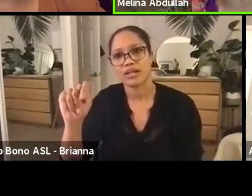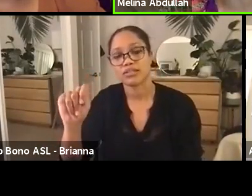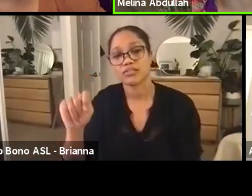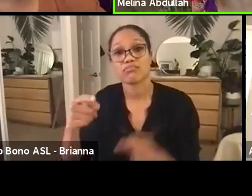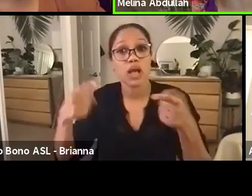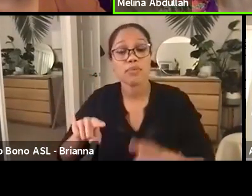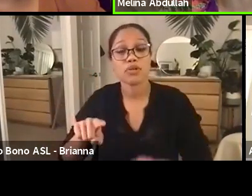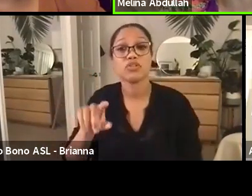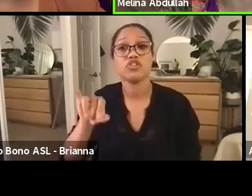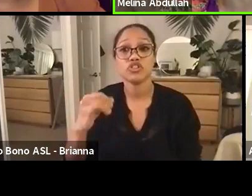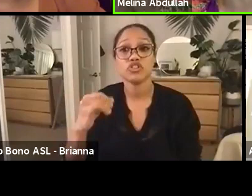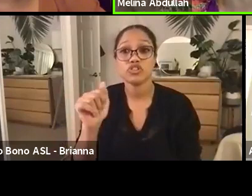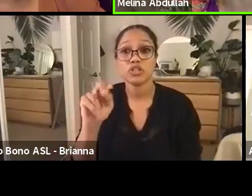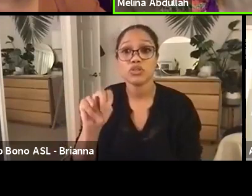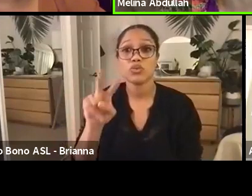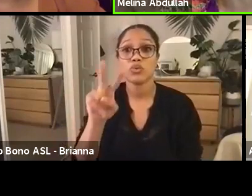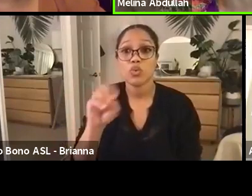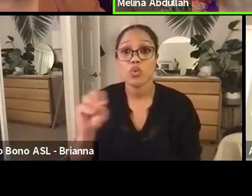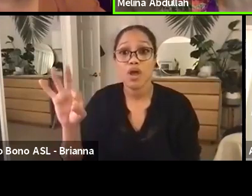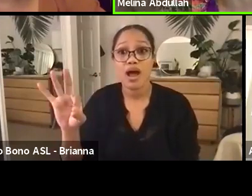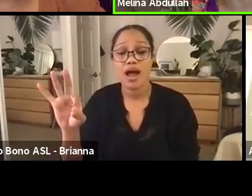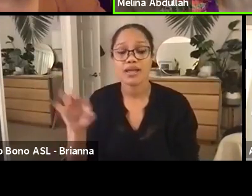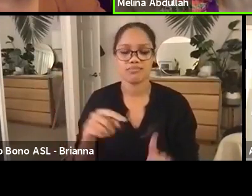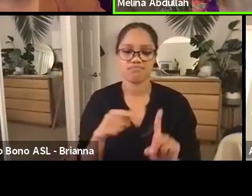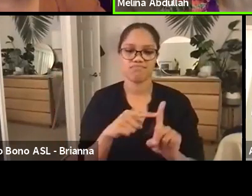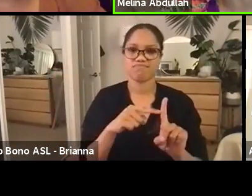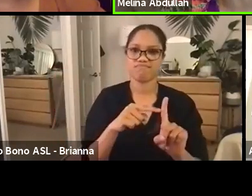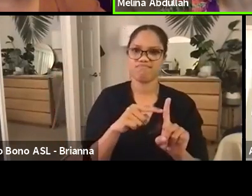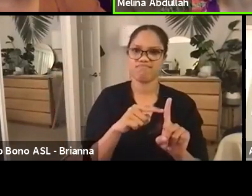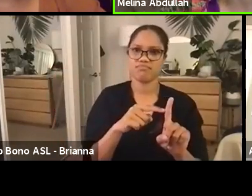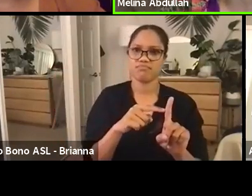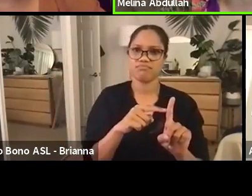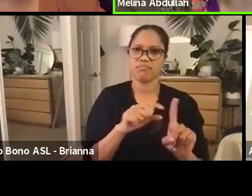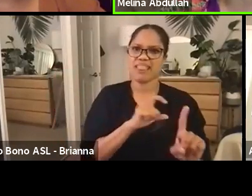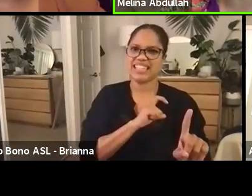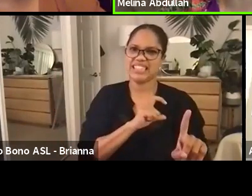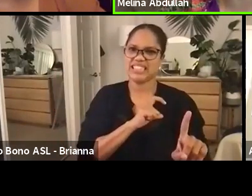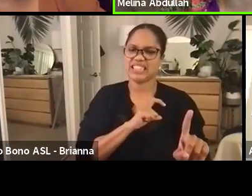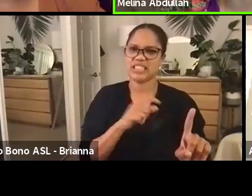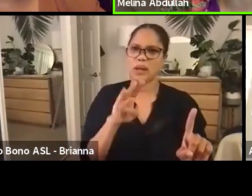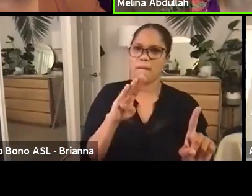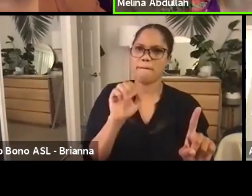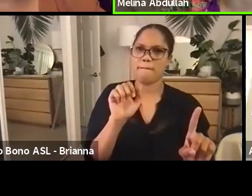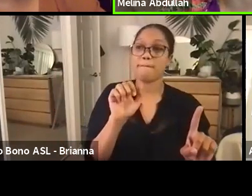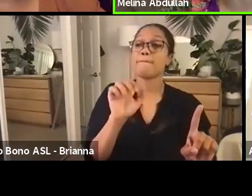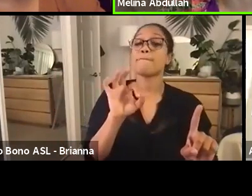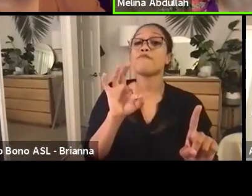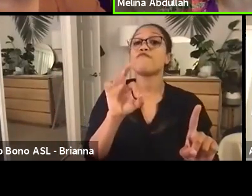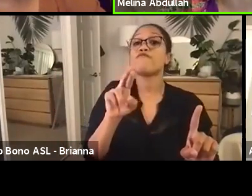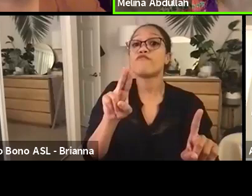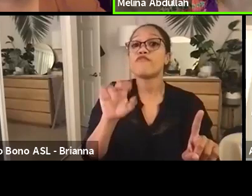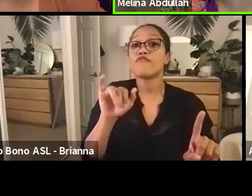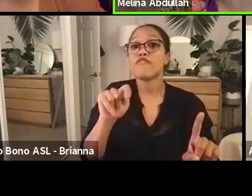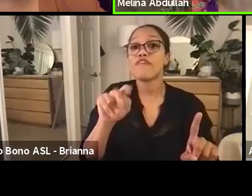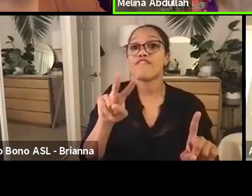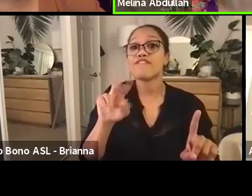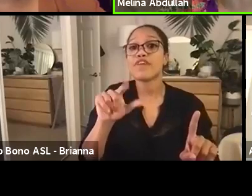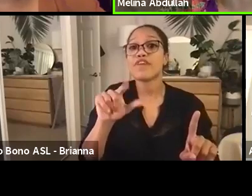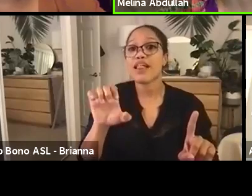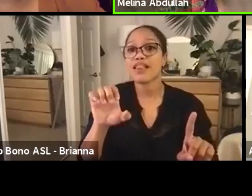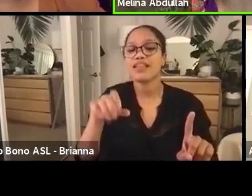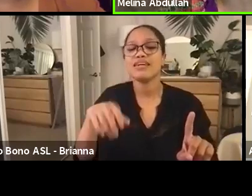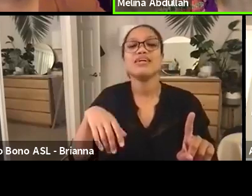Oscar Grant was murdered by BART police officers at Fruitvale Station. If you saw Ryan